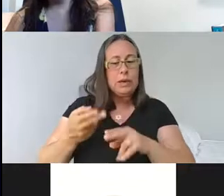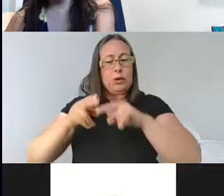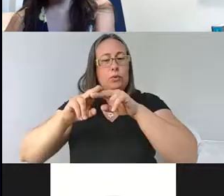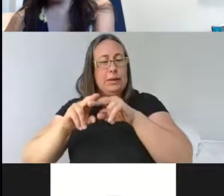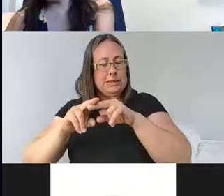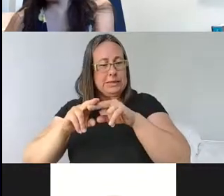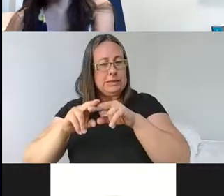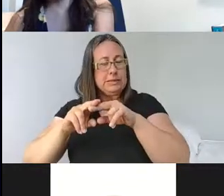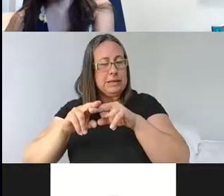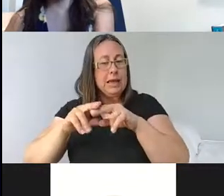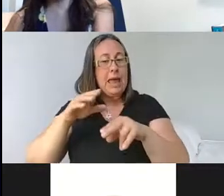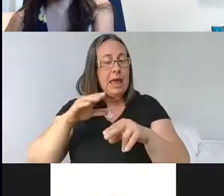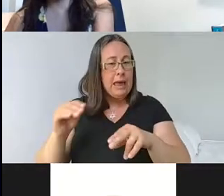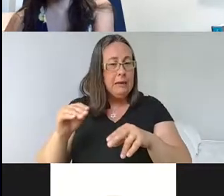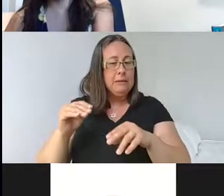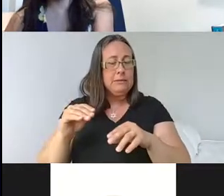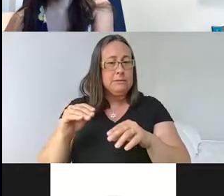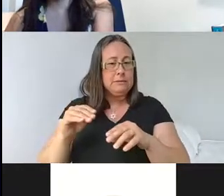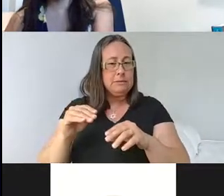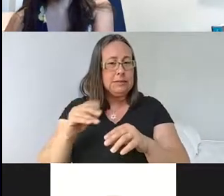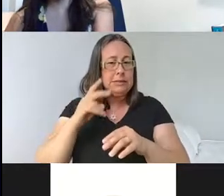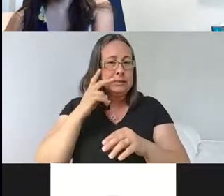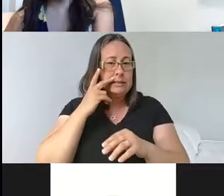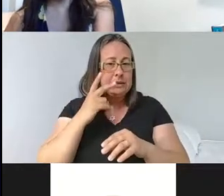delayed time points to restore some of the cerebellar function.